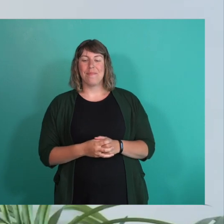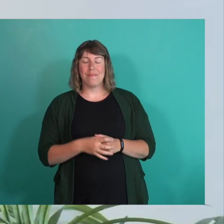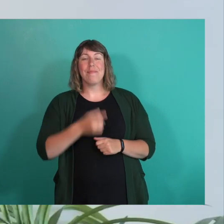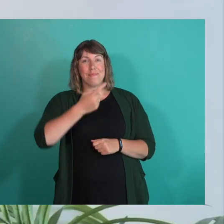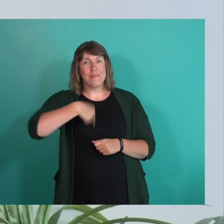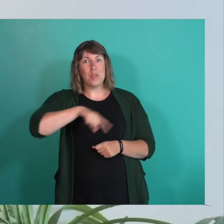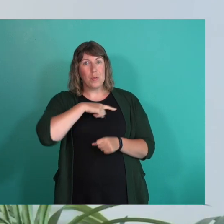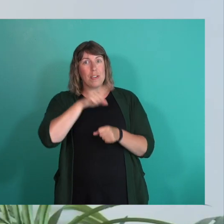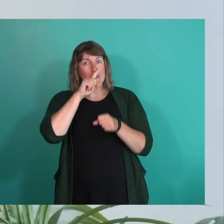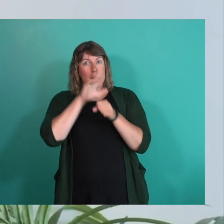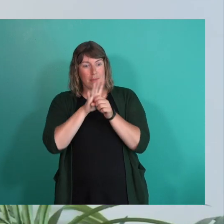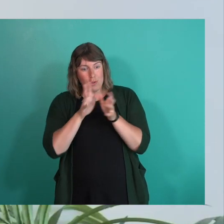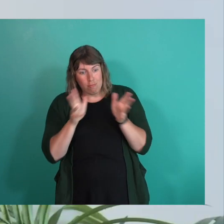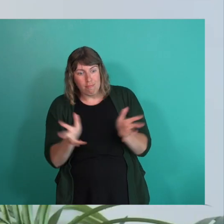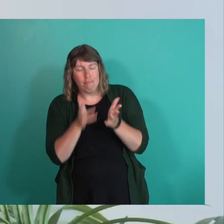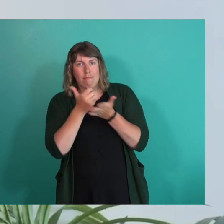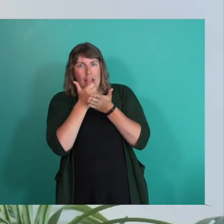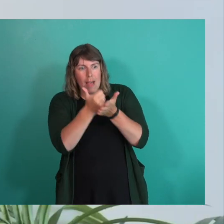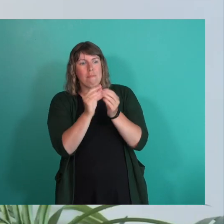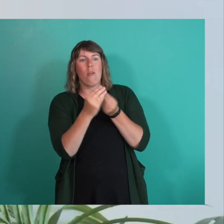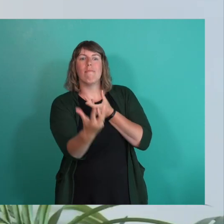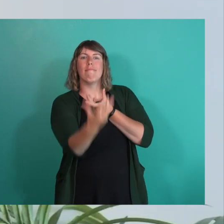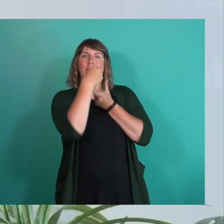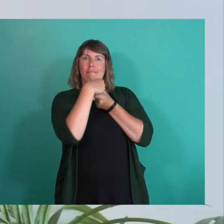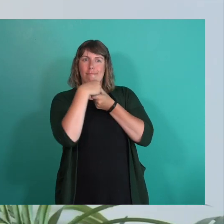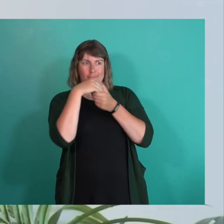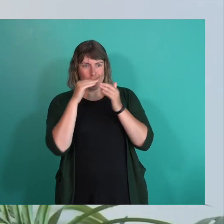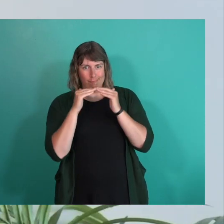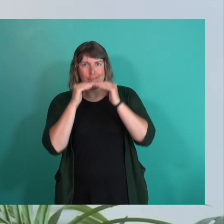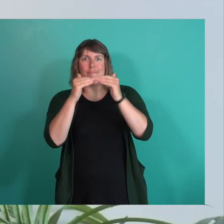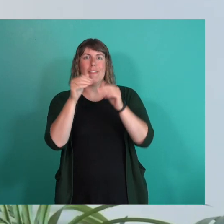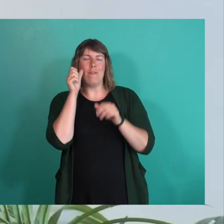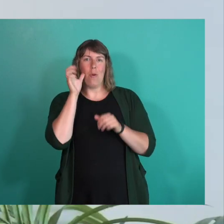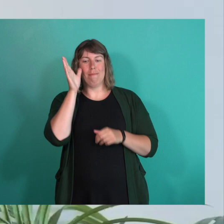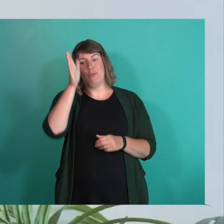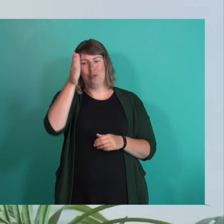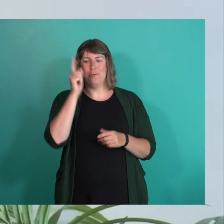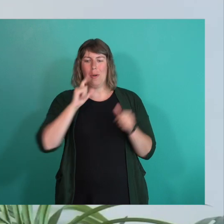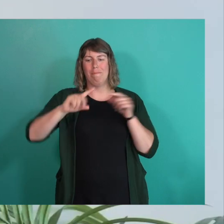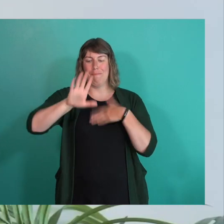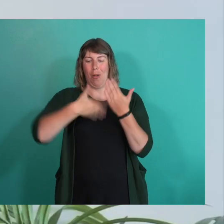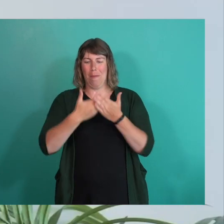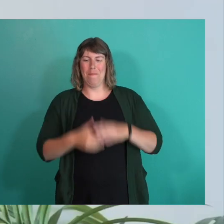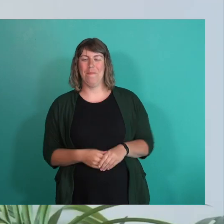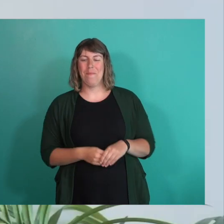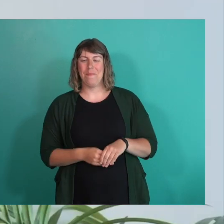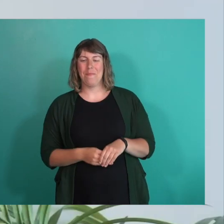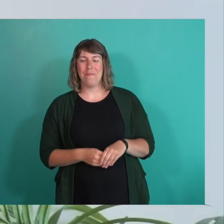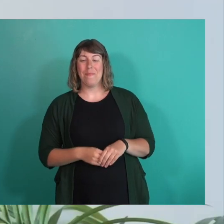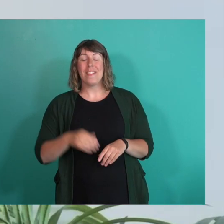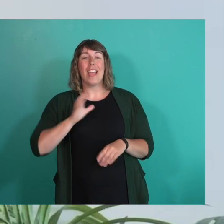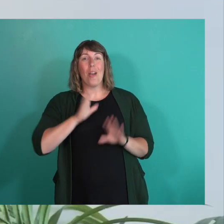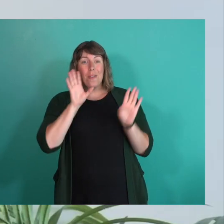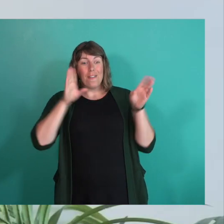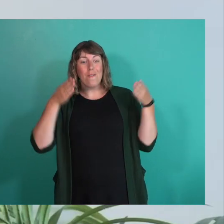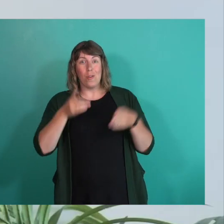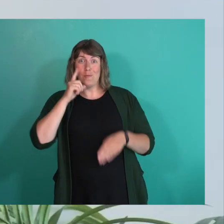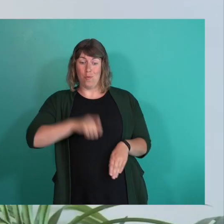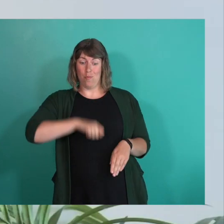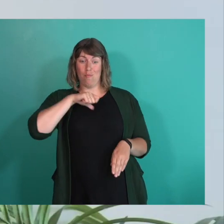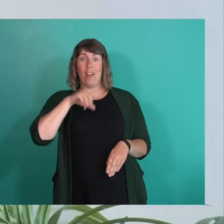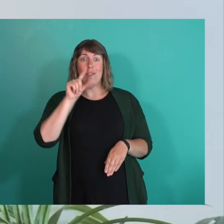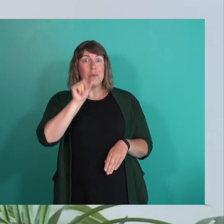committed to helping create a more inclusive and sustainable future. That's why for our focus, Pride